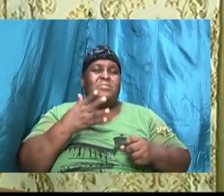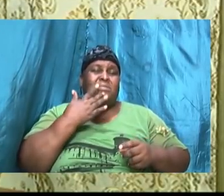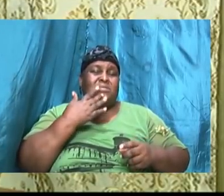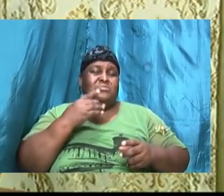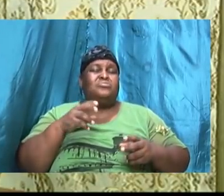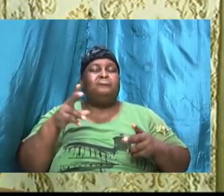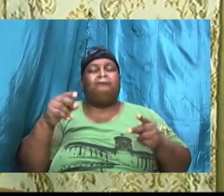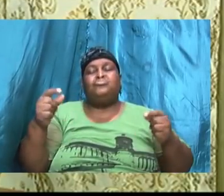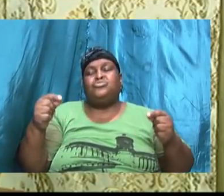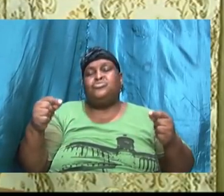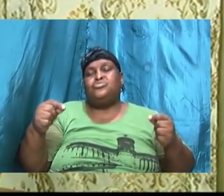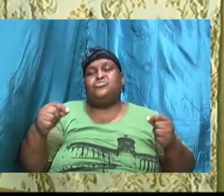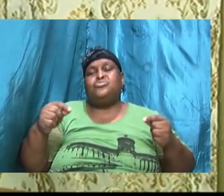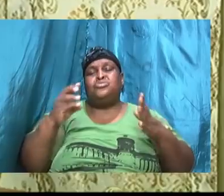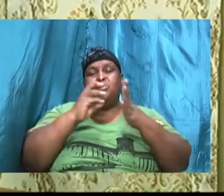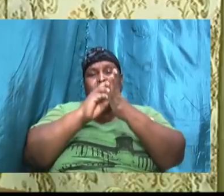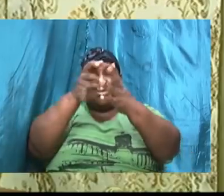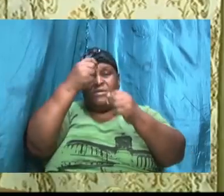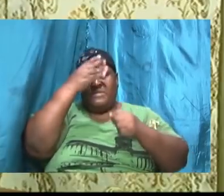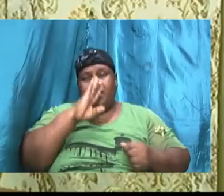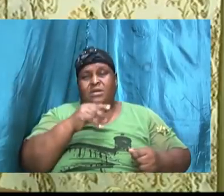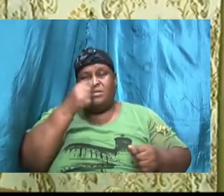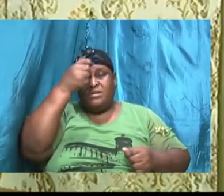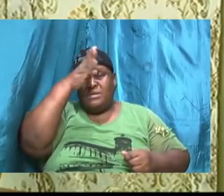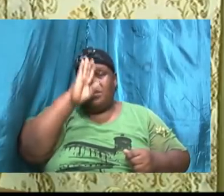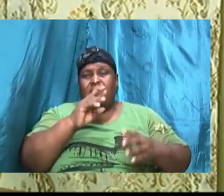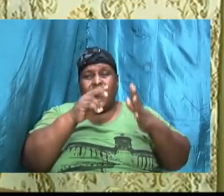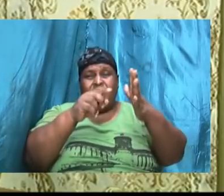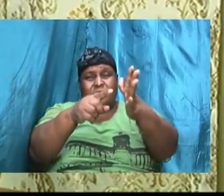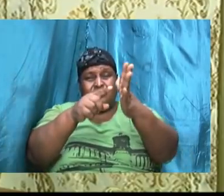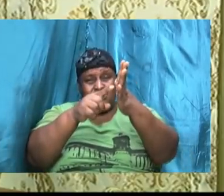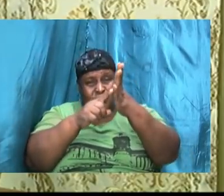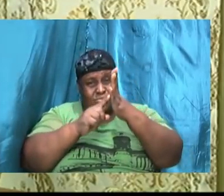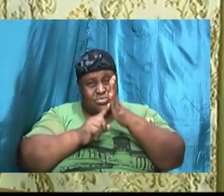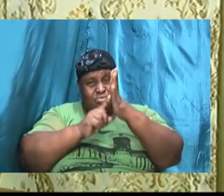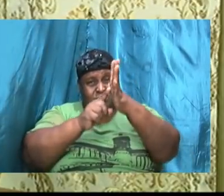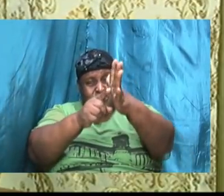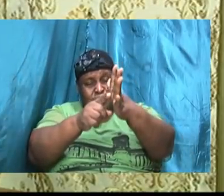God reveal it to me I want to do it